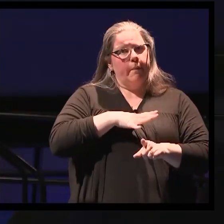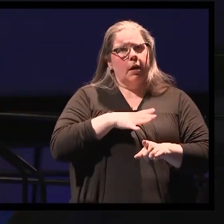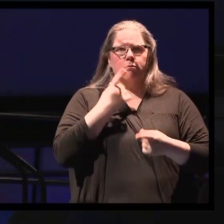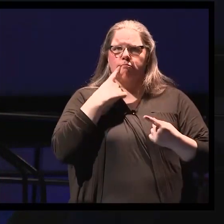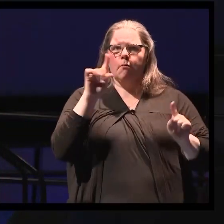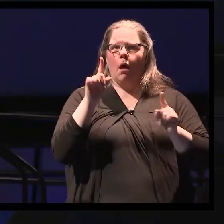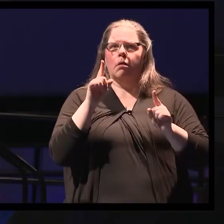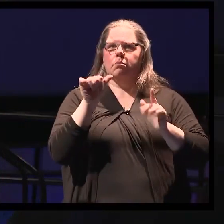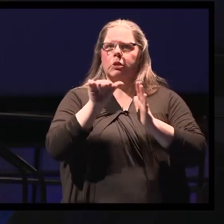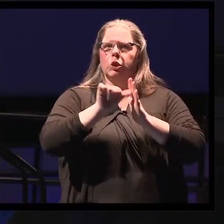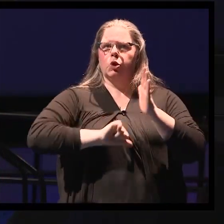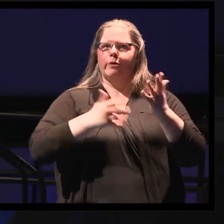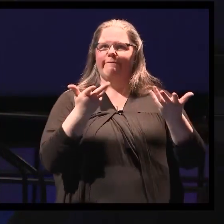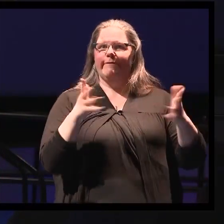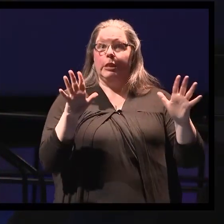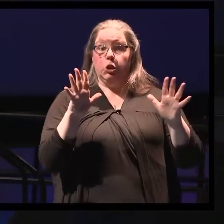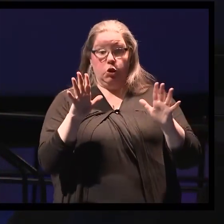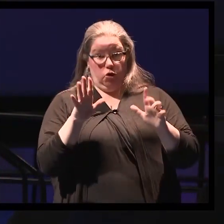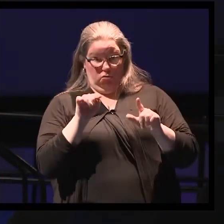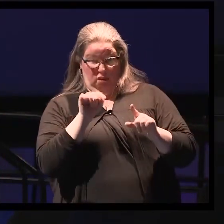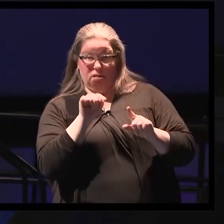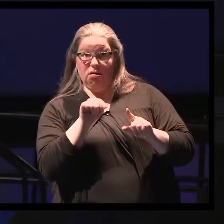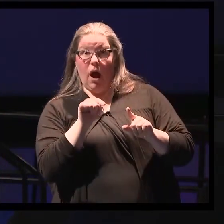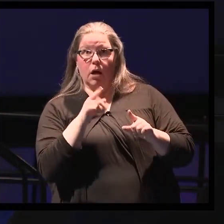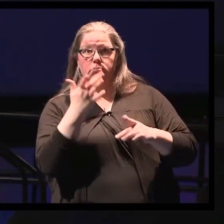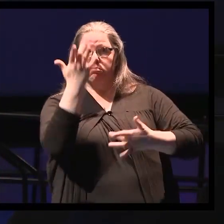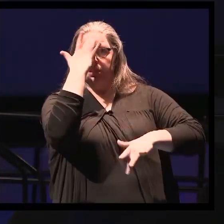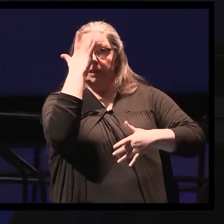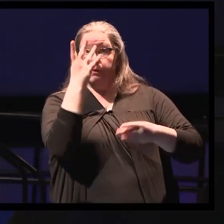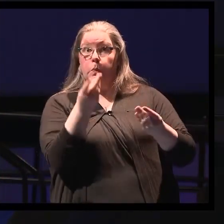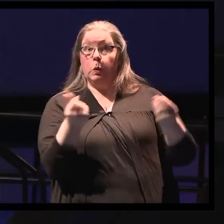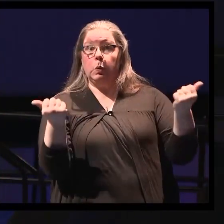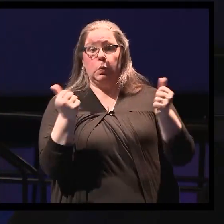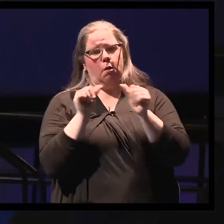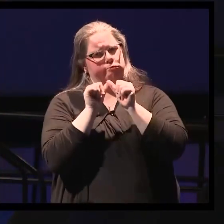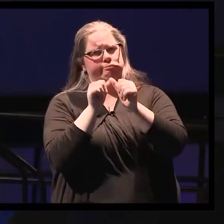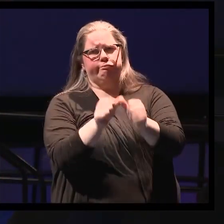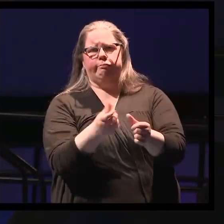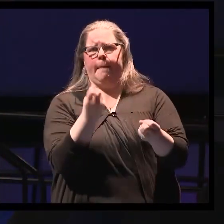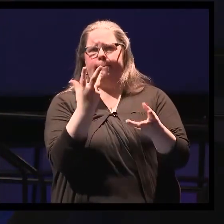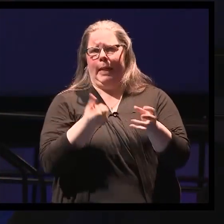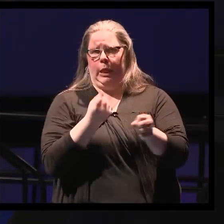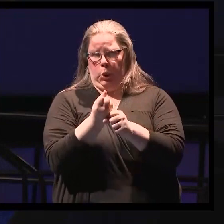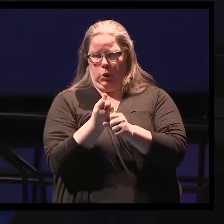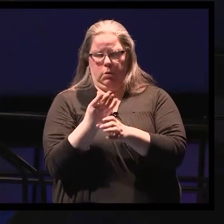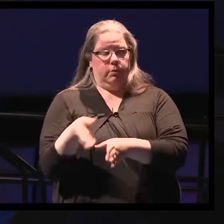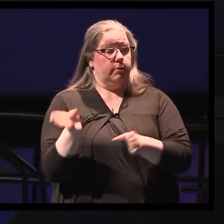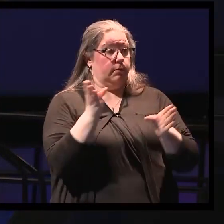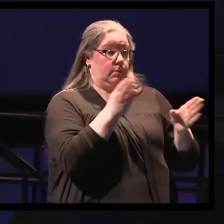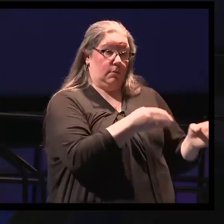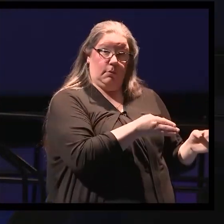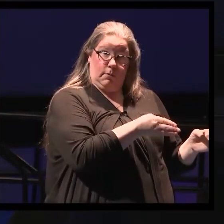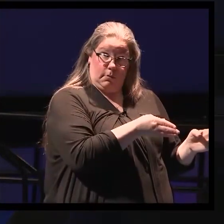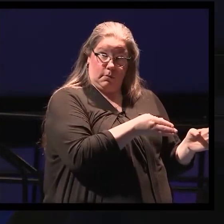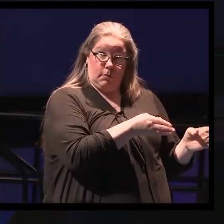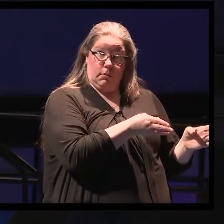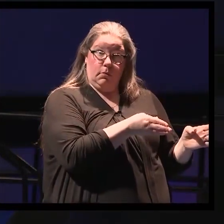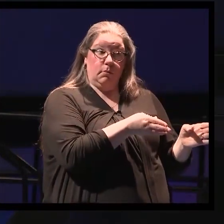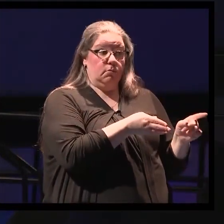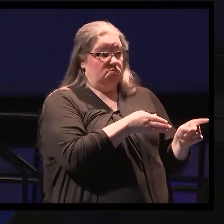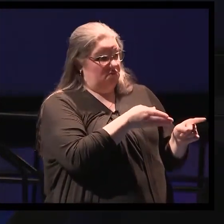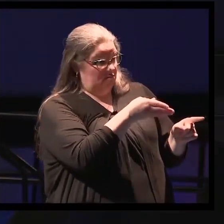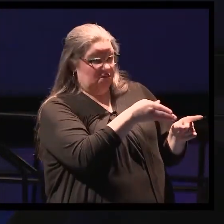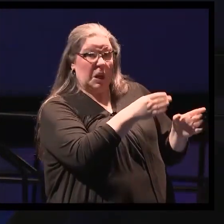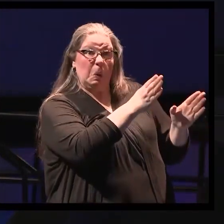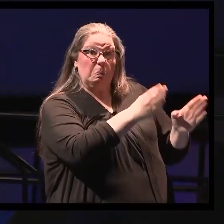fluid and may last her years of symptom relief. For case three, and other patients